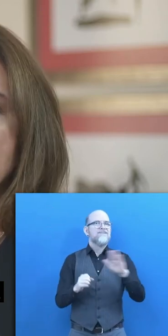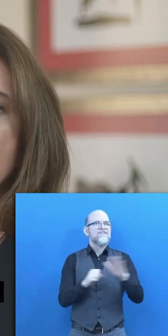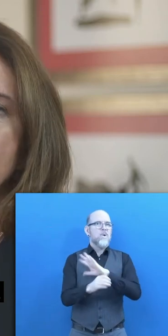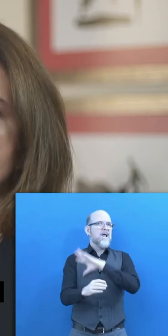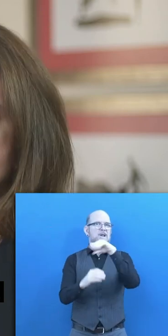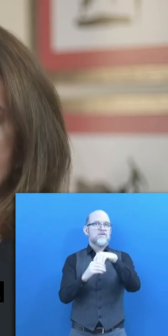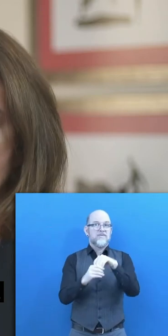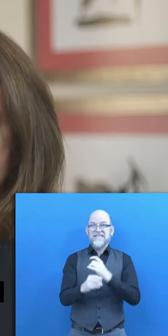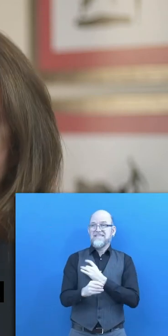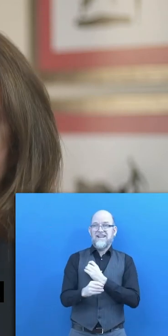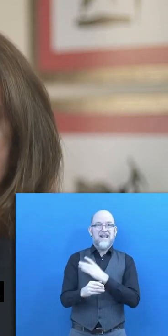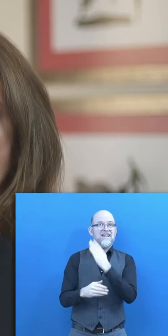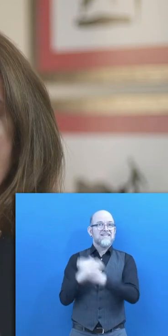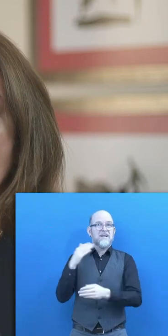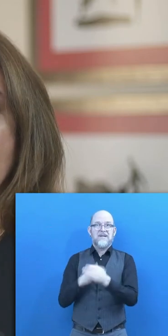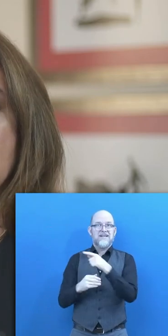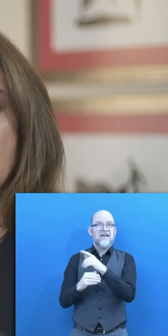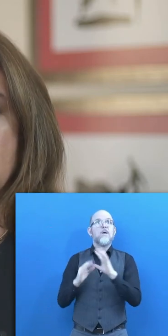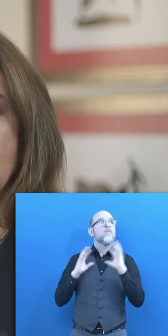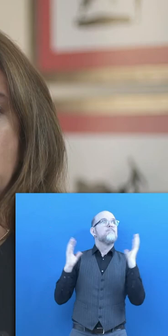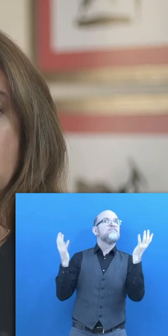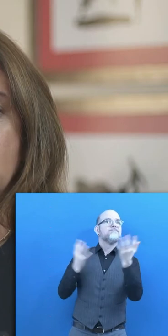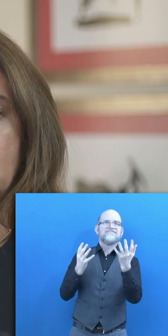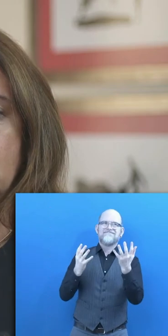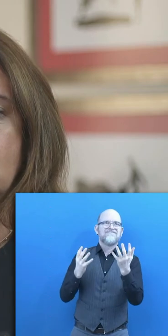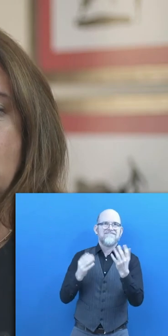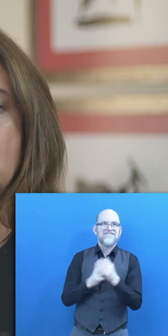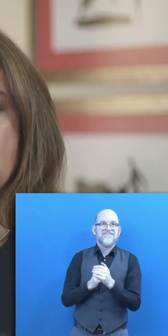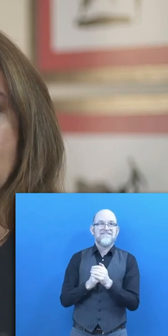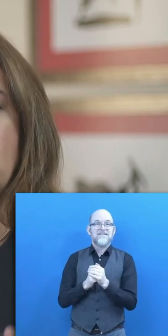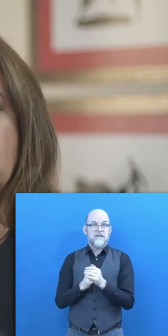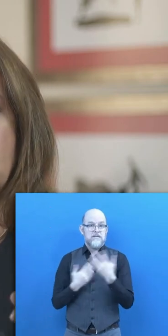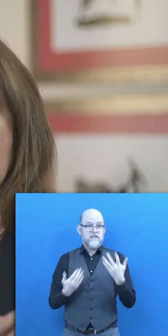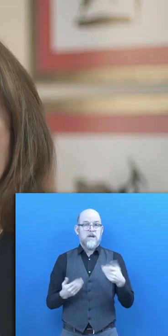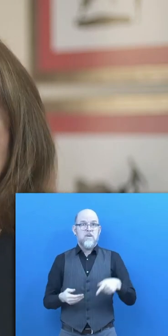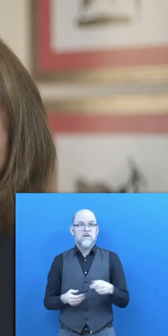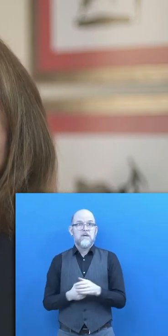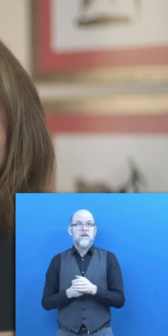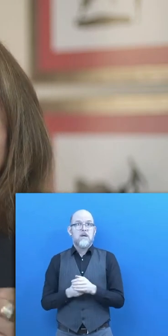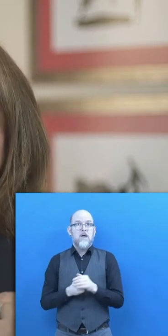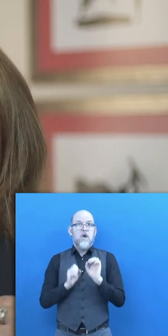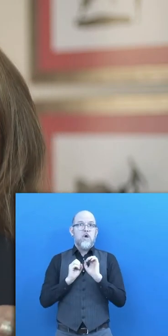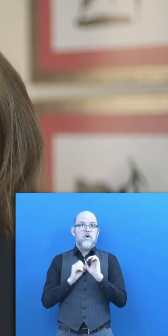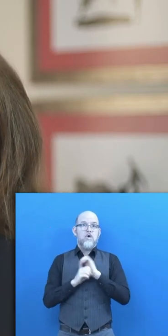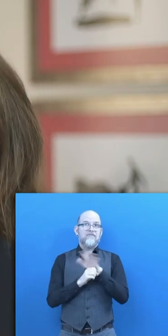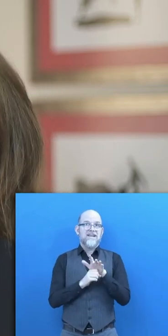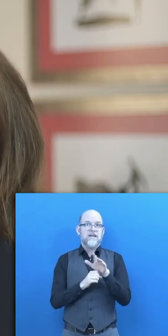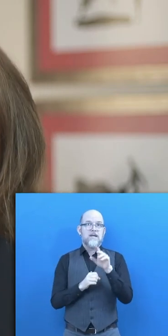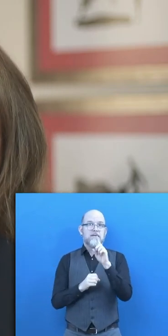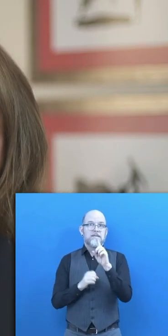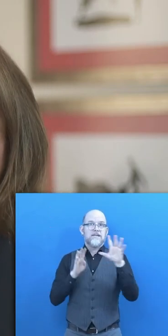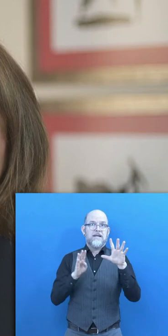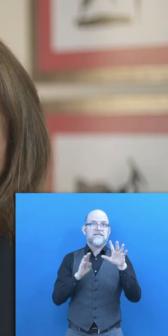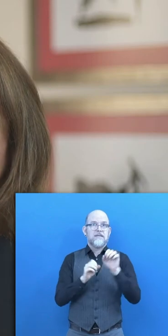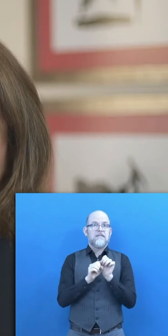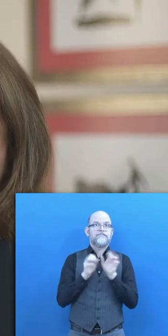in Chile and around the world. For the COVID-19 pandemic made us questioning what we knew about education,